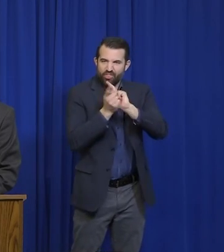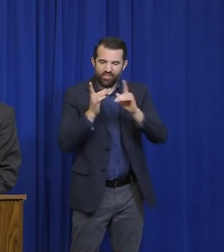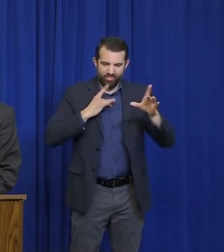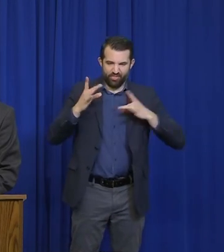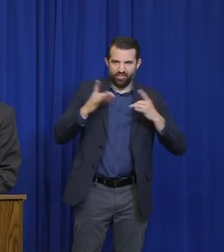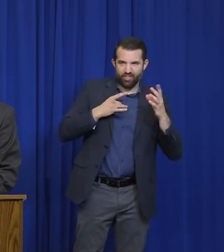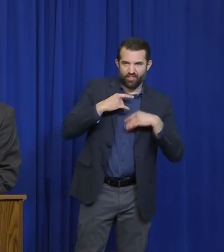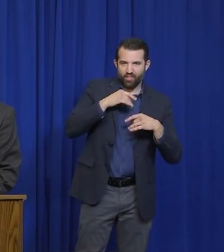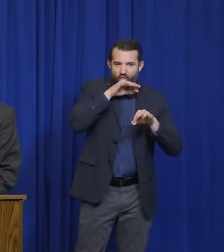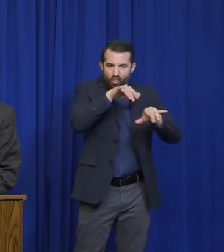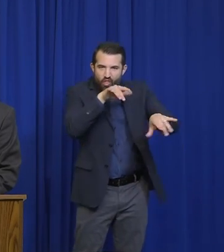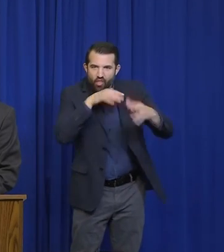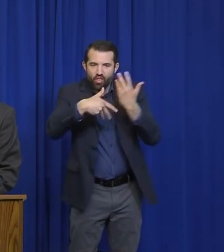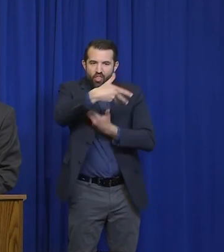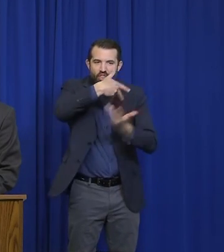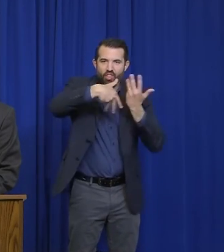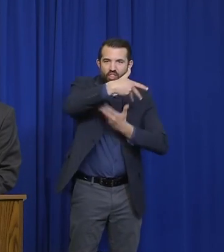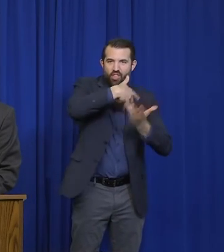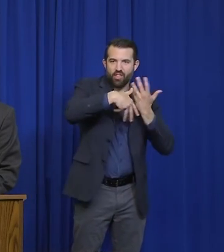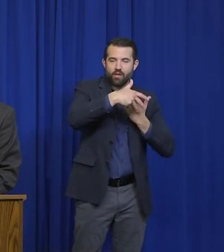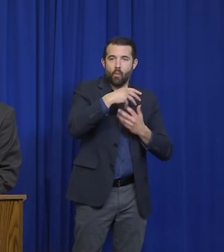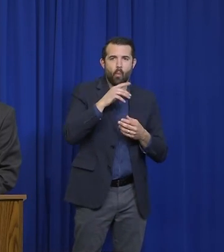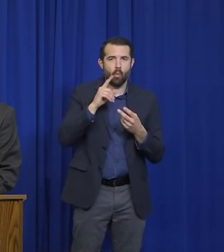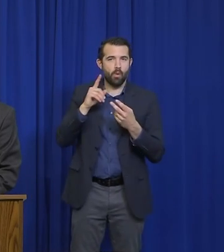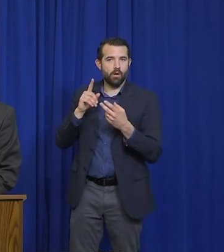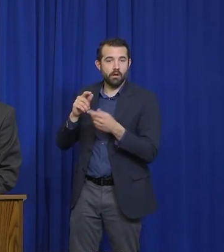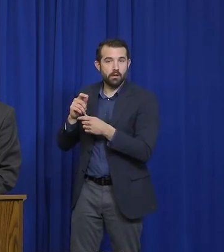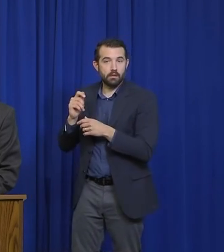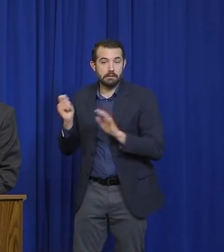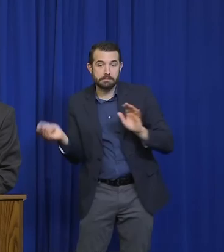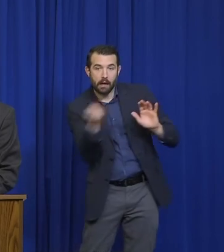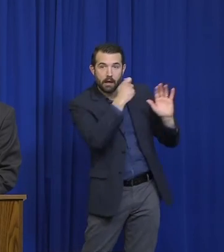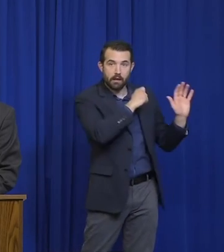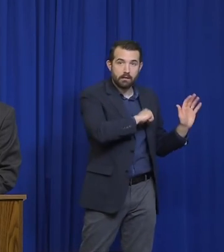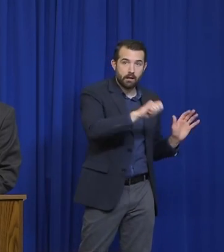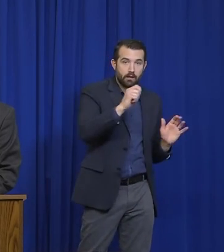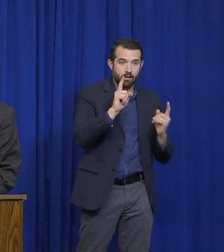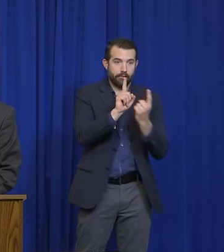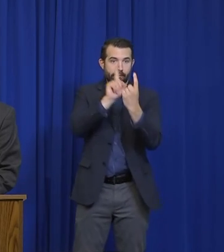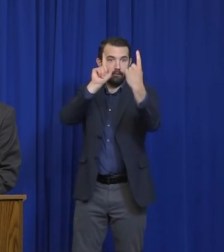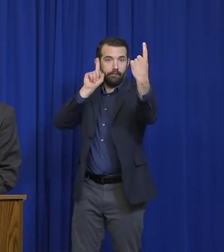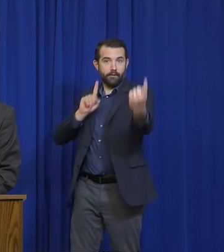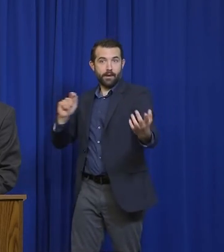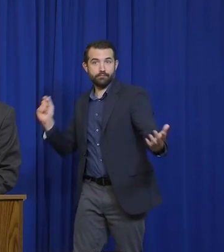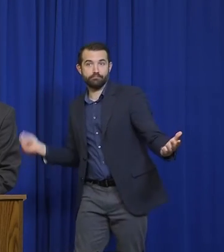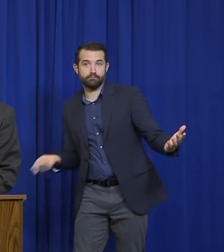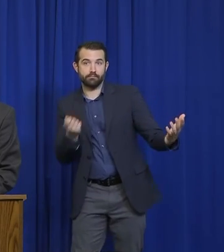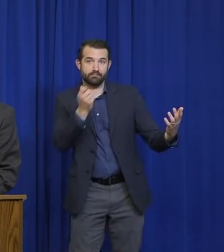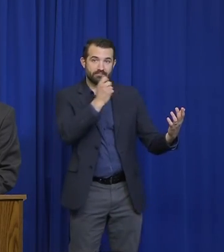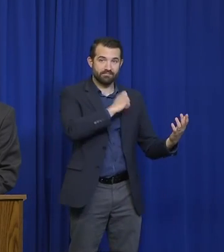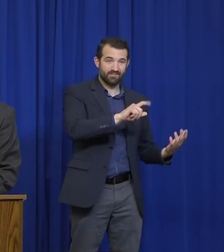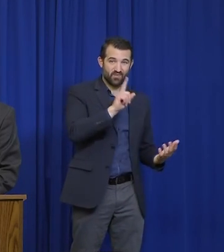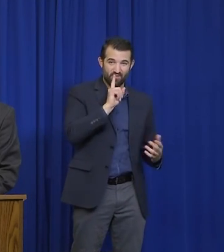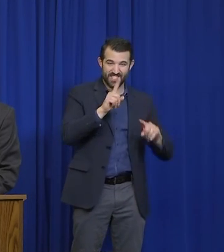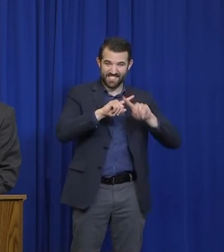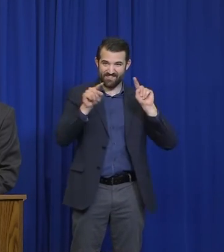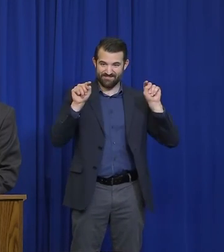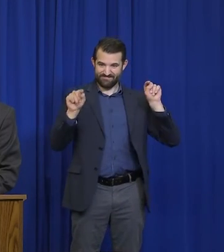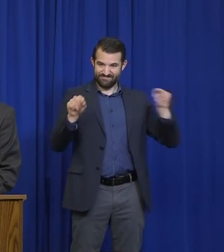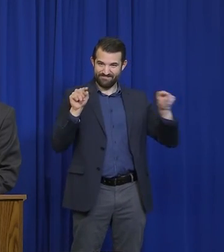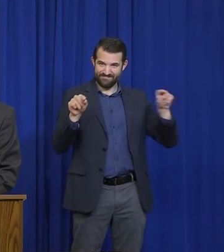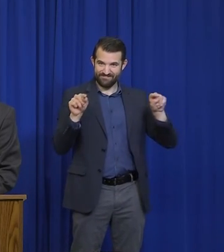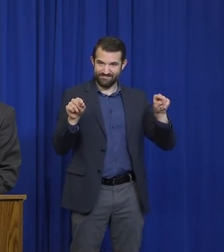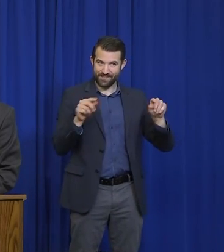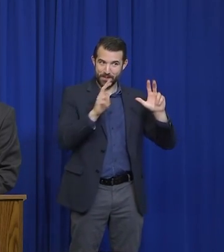tennis, for instance, or croquet, or individual sports. There's a difference in each of these activities, and that difference